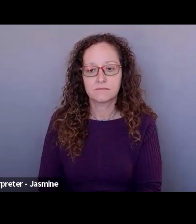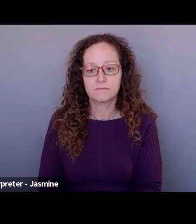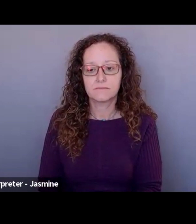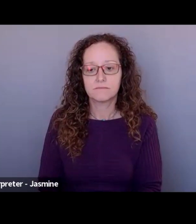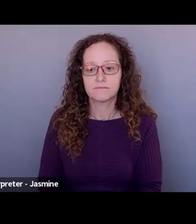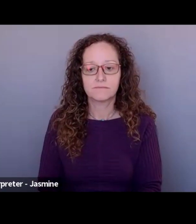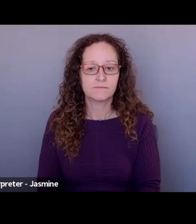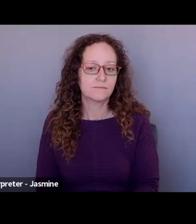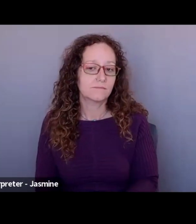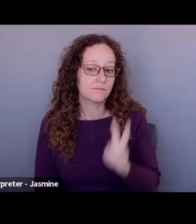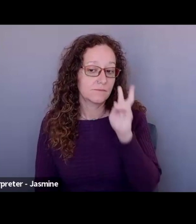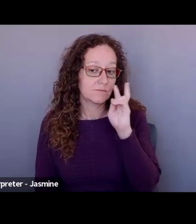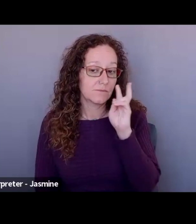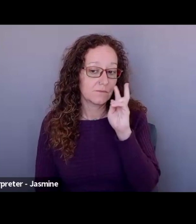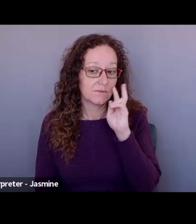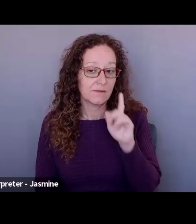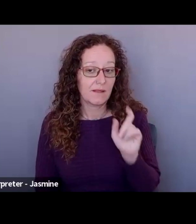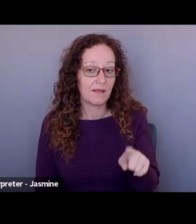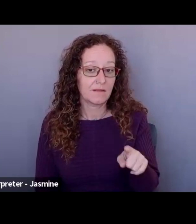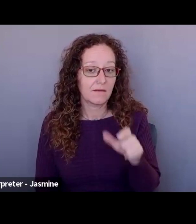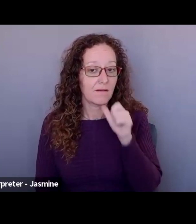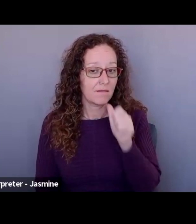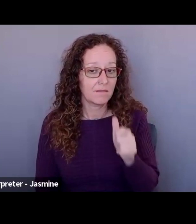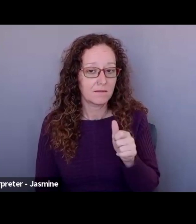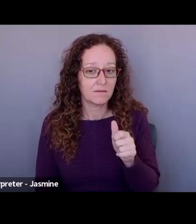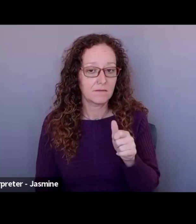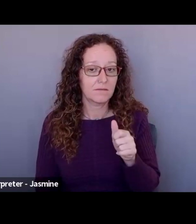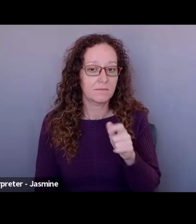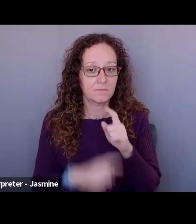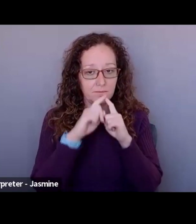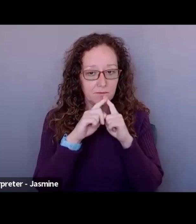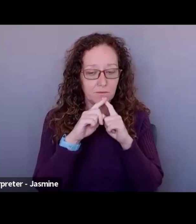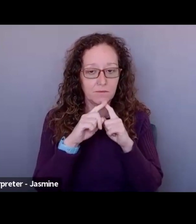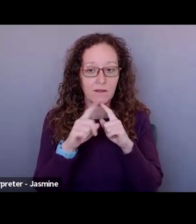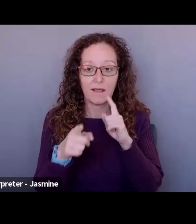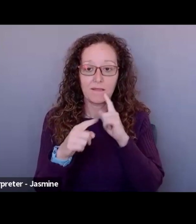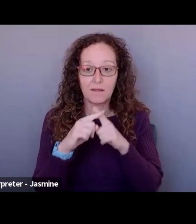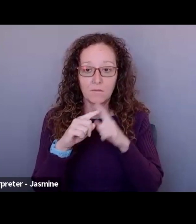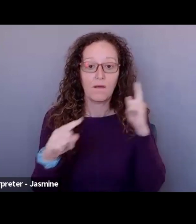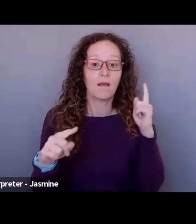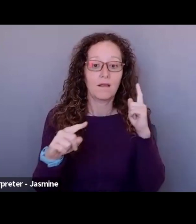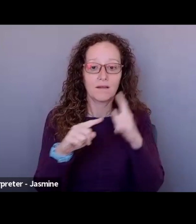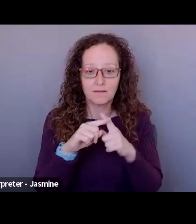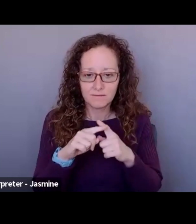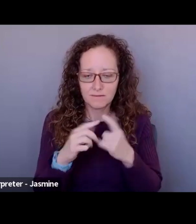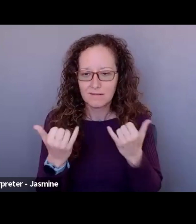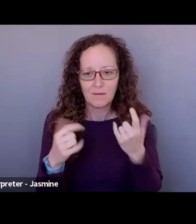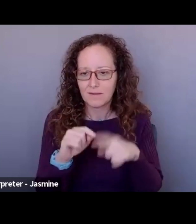Let's see. I'm going to ask to unmute. Yes. I think you, you came off of mute for a moment and then it went back. So we can't hear you.